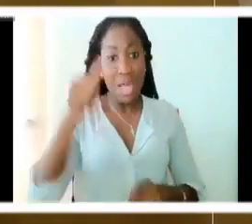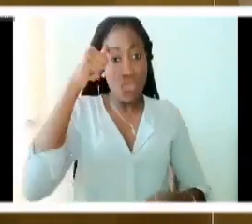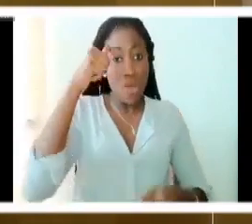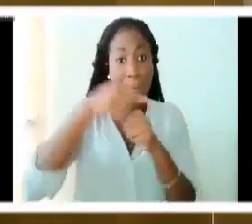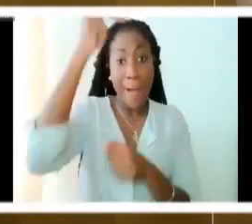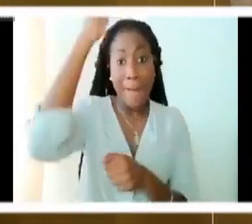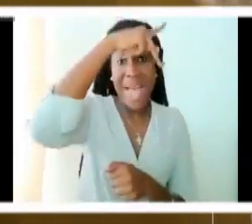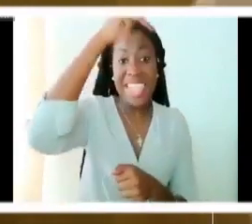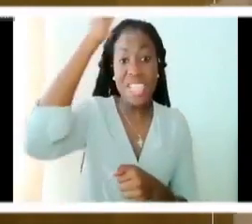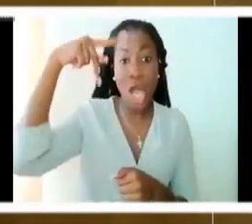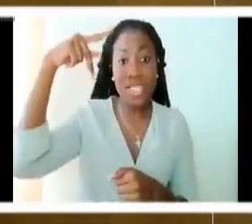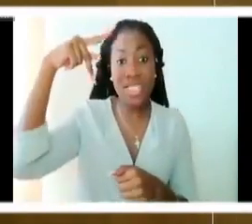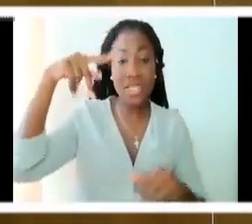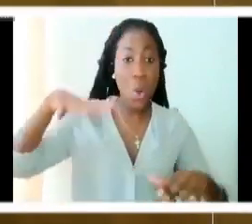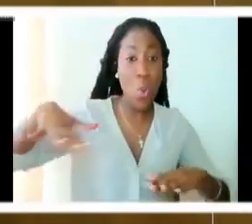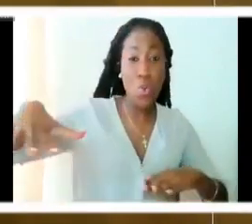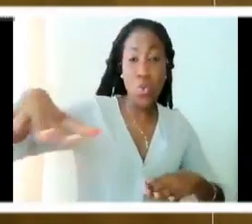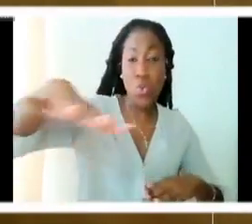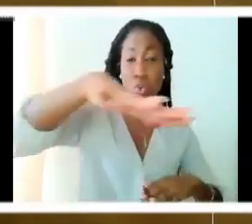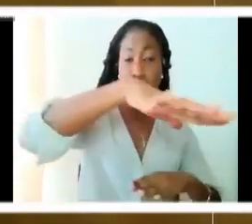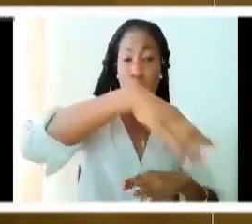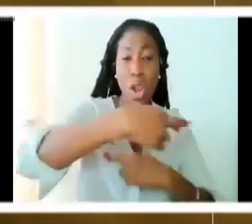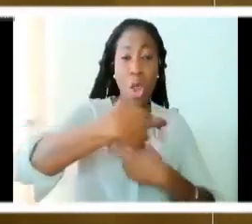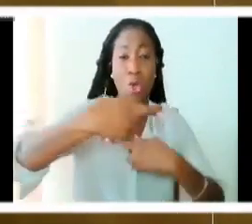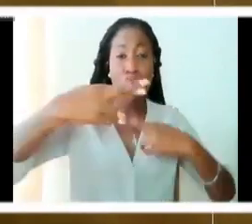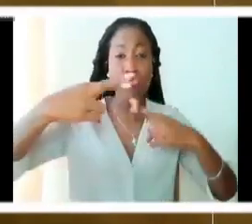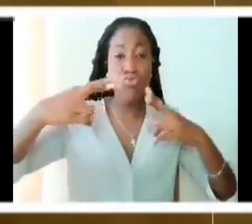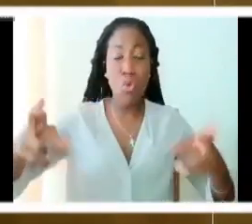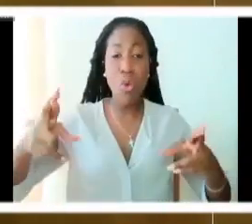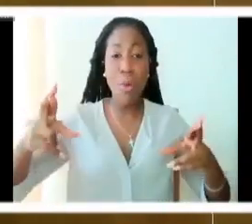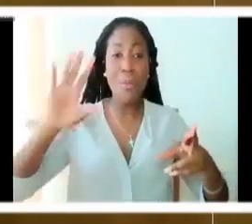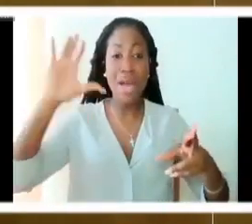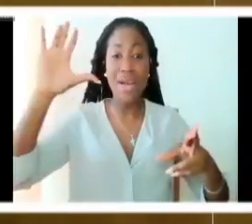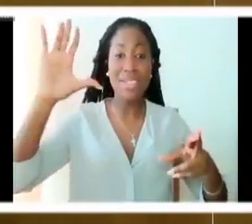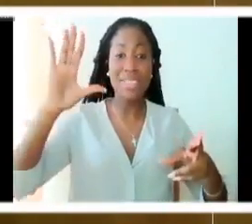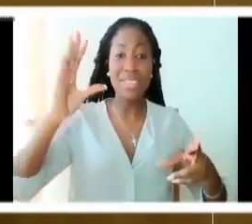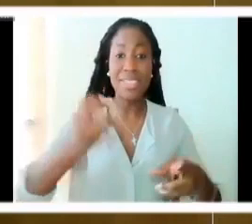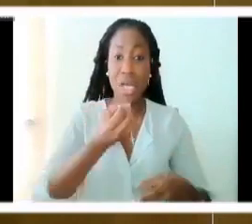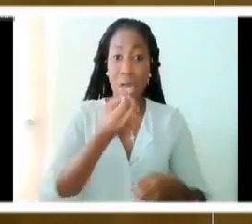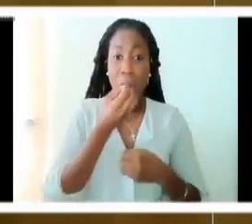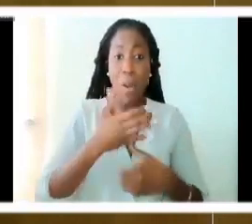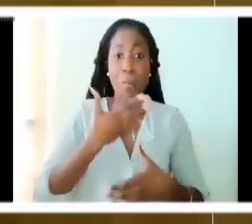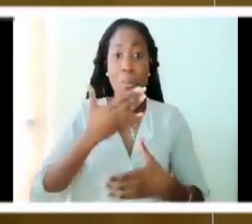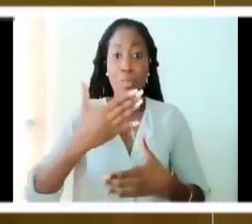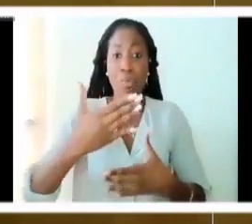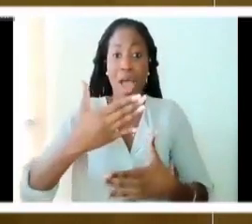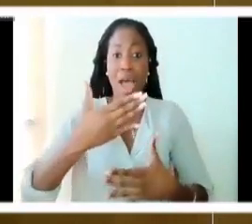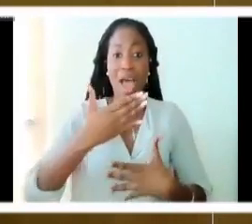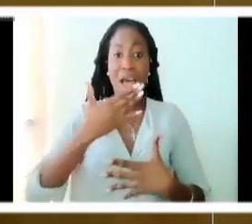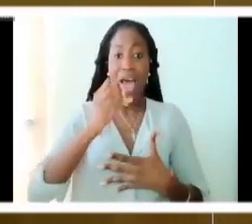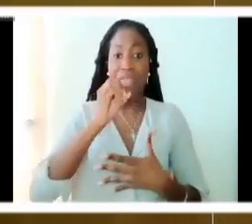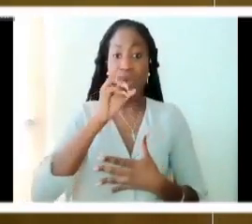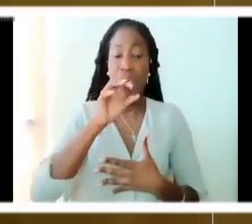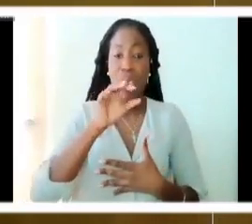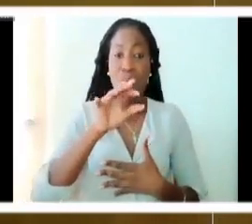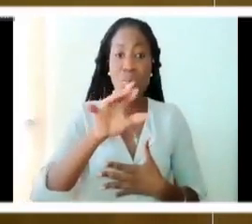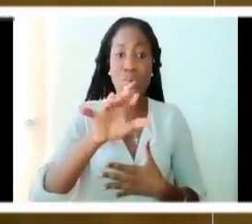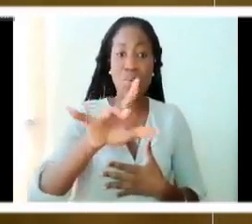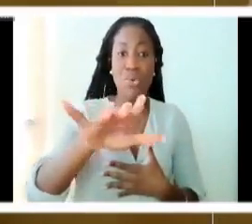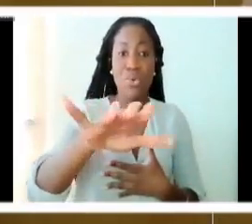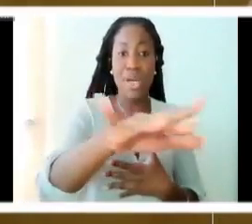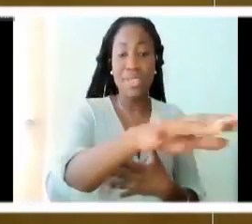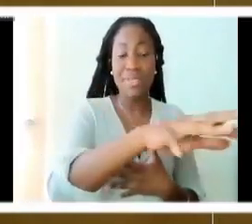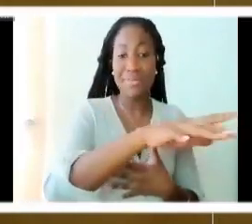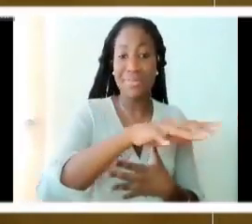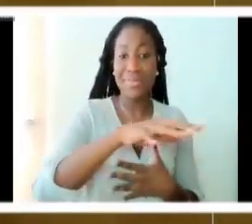room was filled with the breath. The same word here, Roar, which is wind or spirit or breath, that